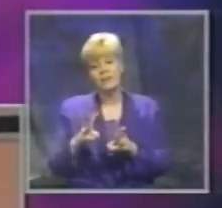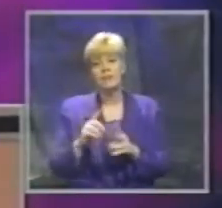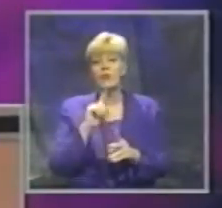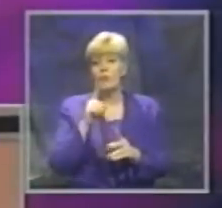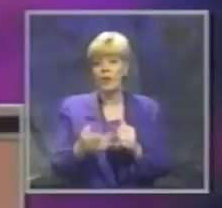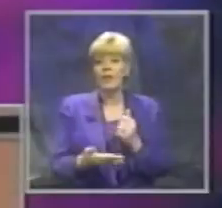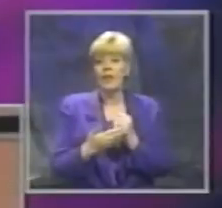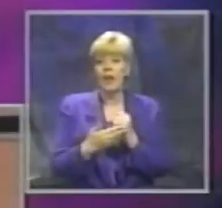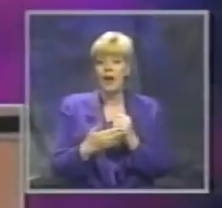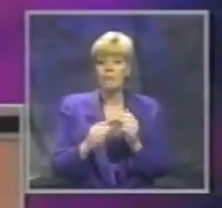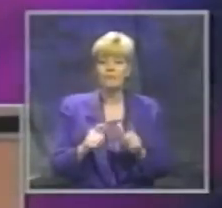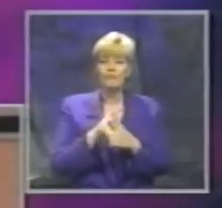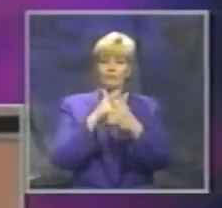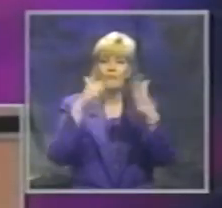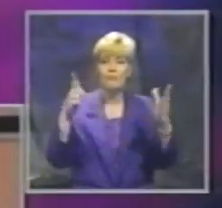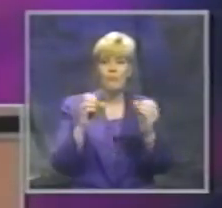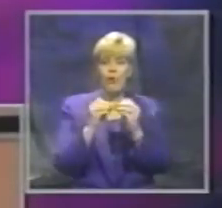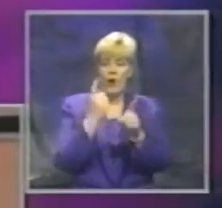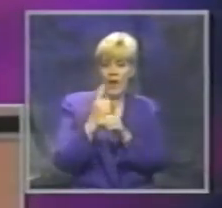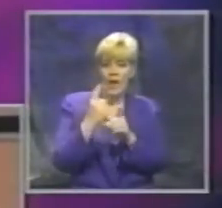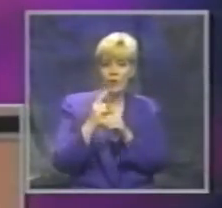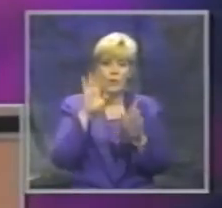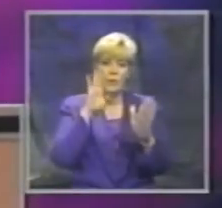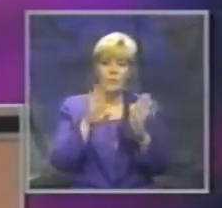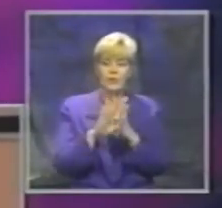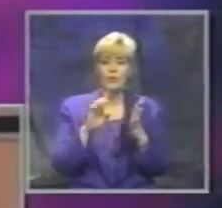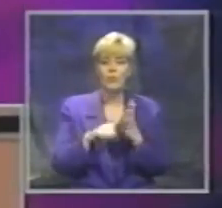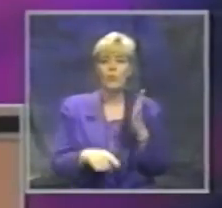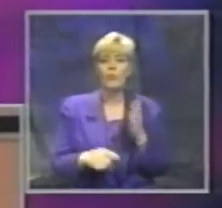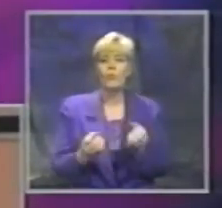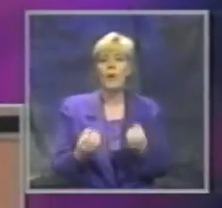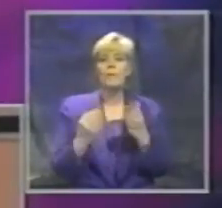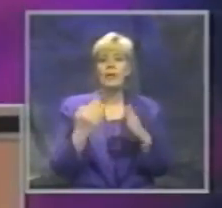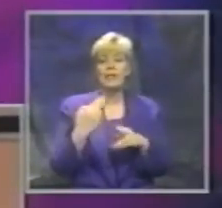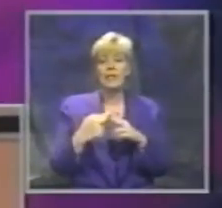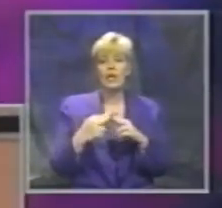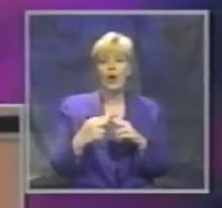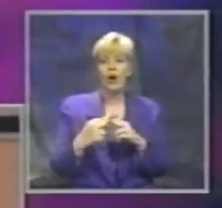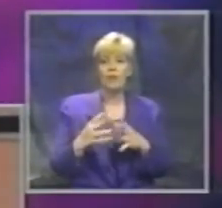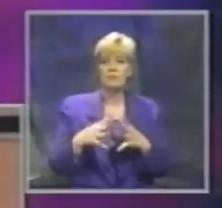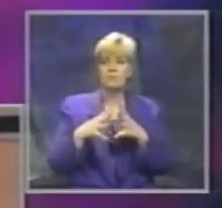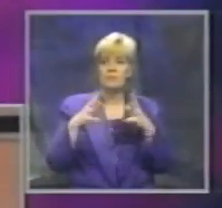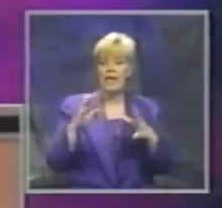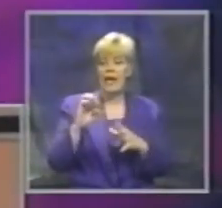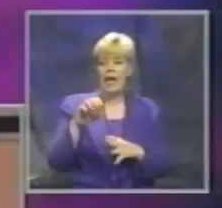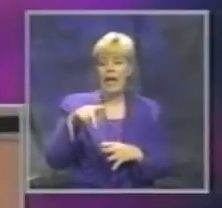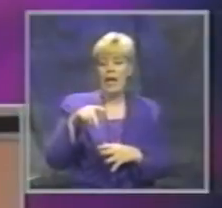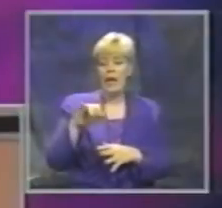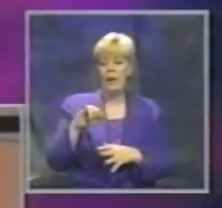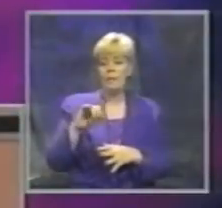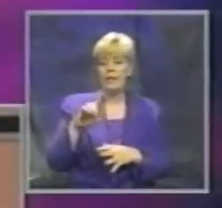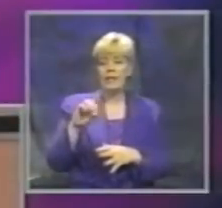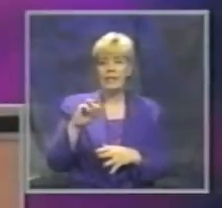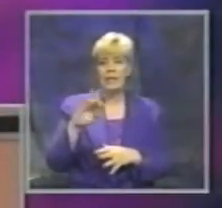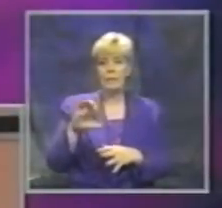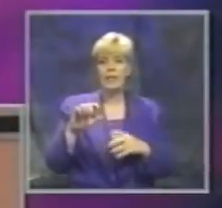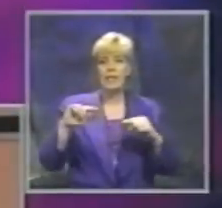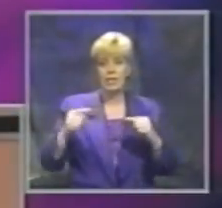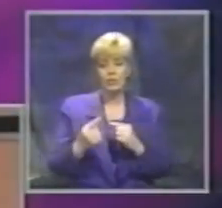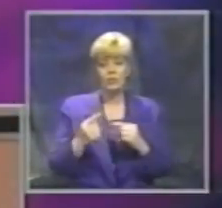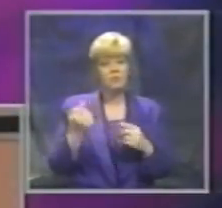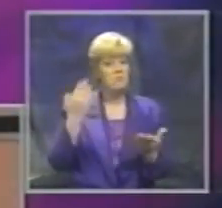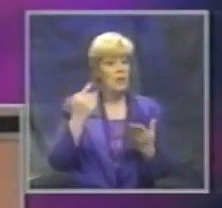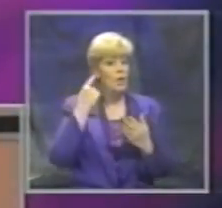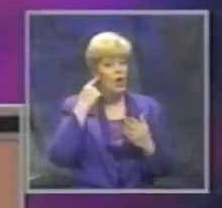really help paint a broader, more accurate picture of what many call an epidemic of injuries. You may have heard that injury